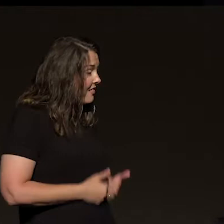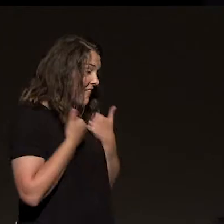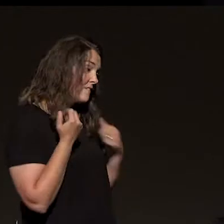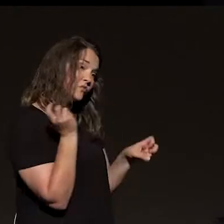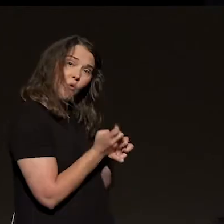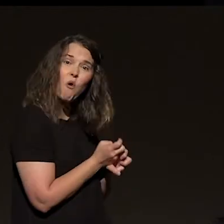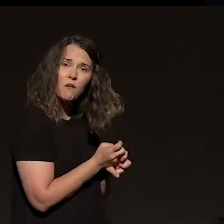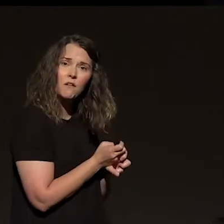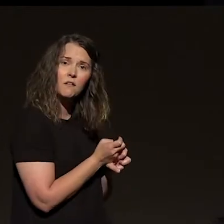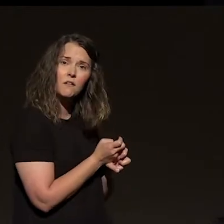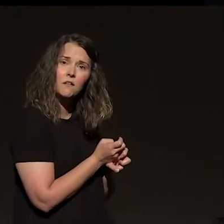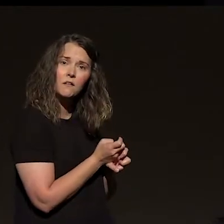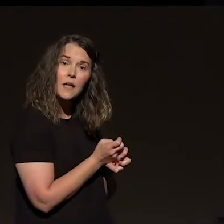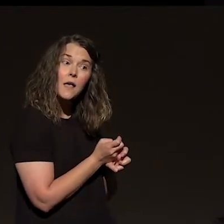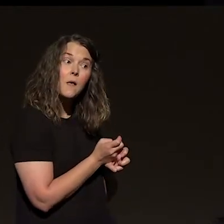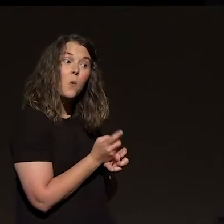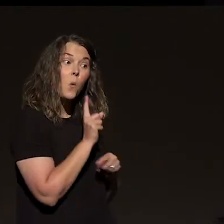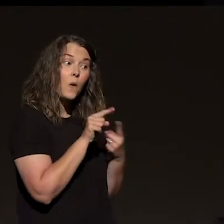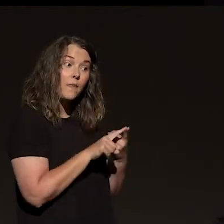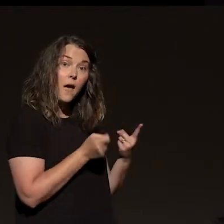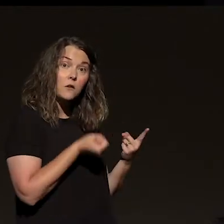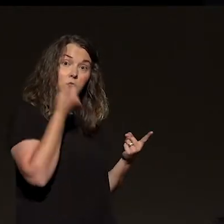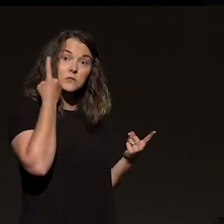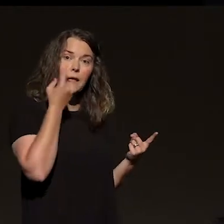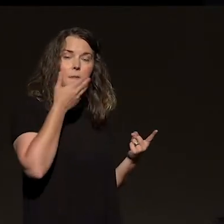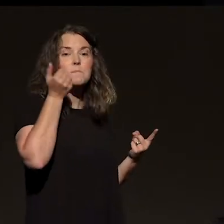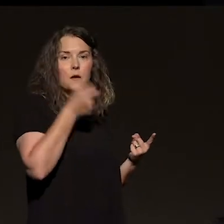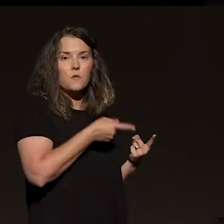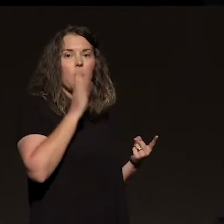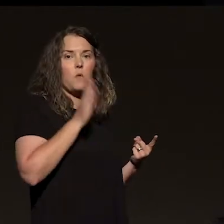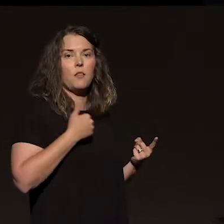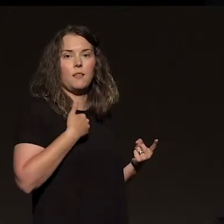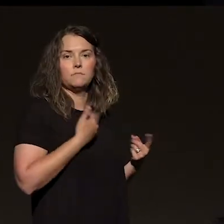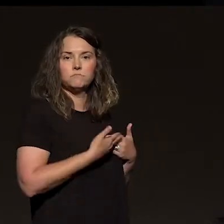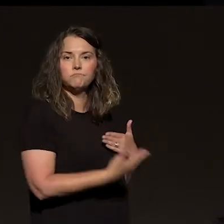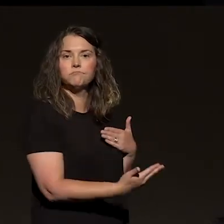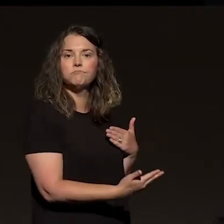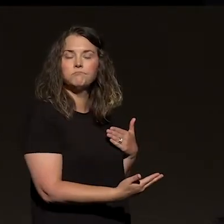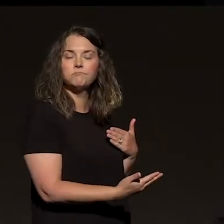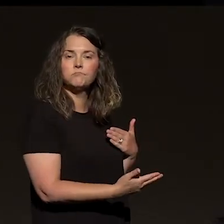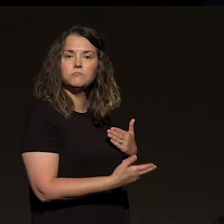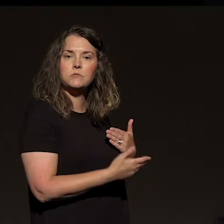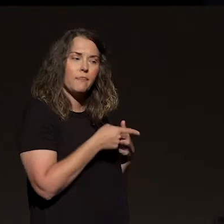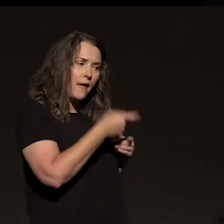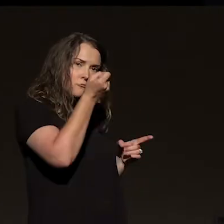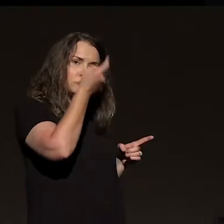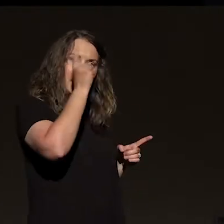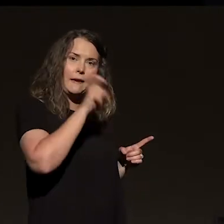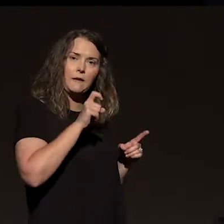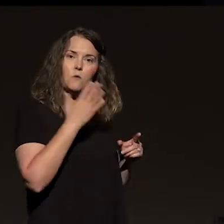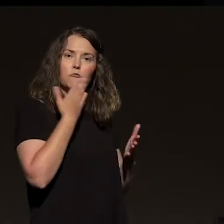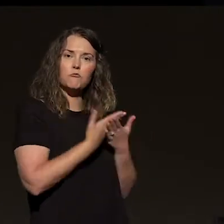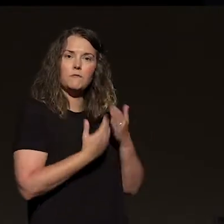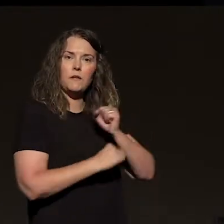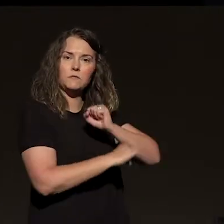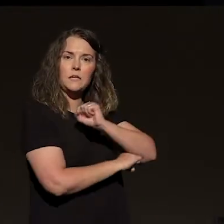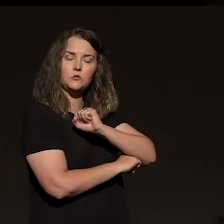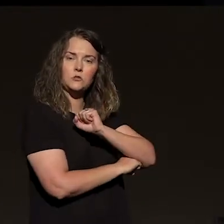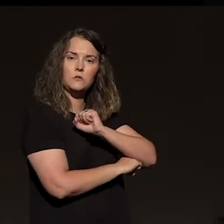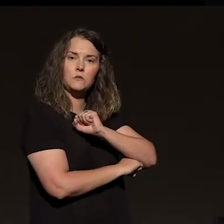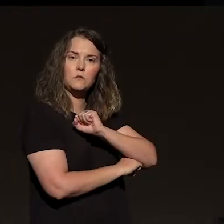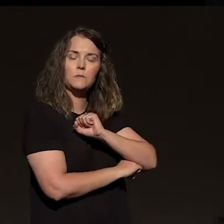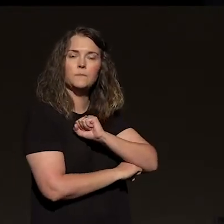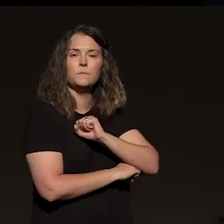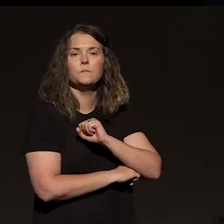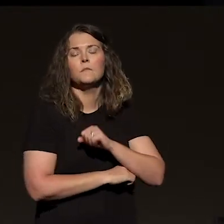And the sooner they get that, the better off they're going to be and realize they got to have a good foundation. So don't freak out. Don't freak out that you're going through a